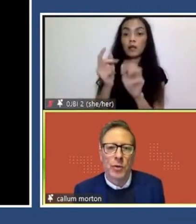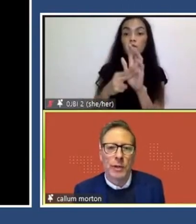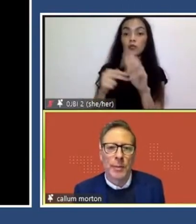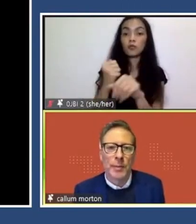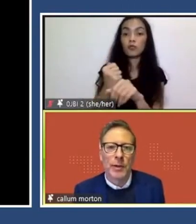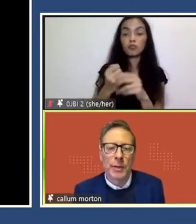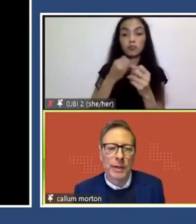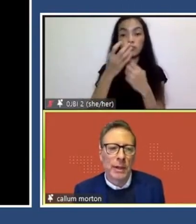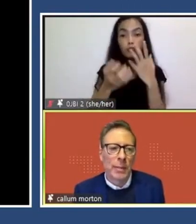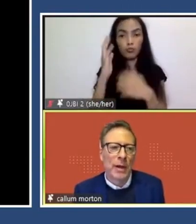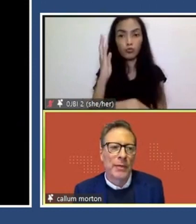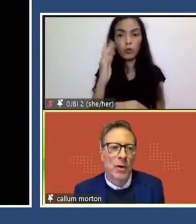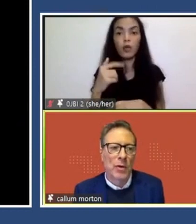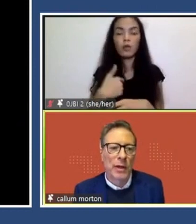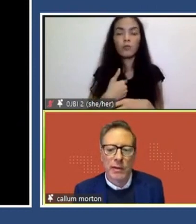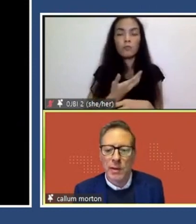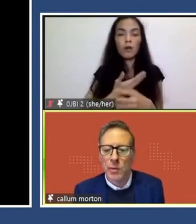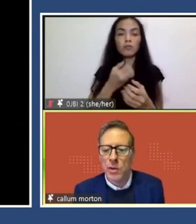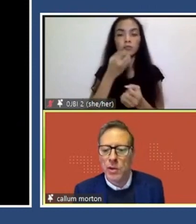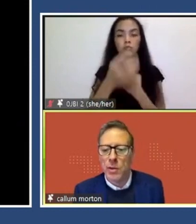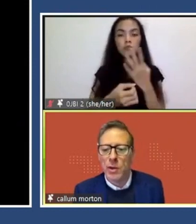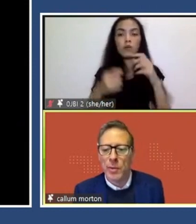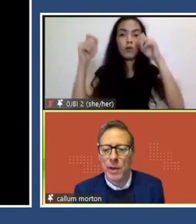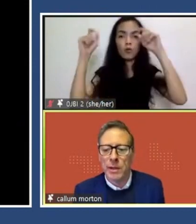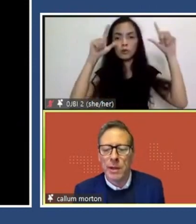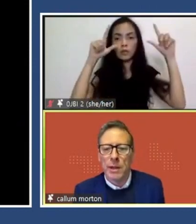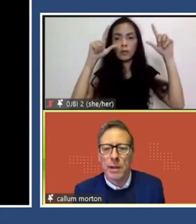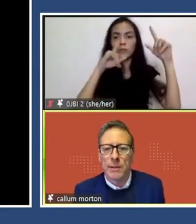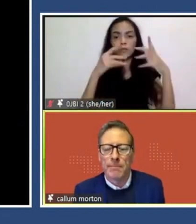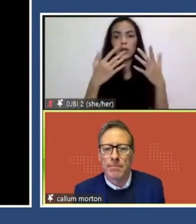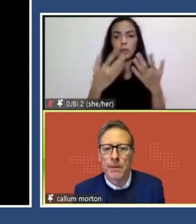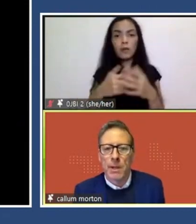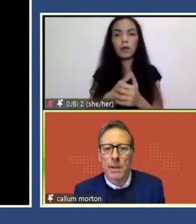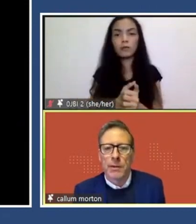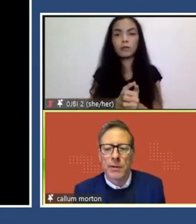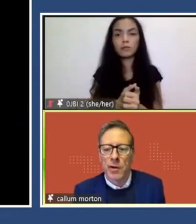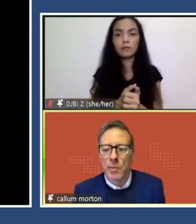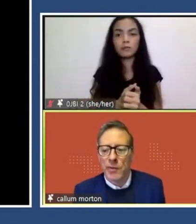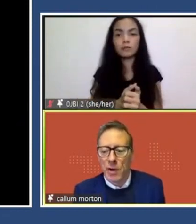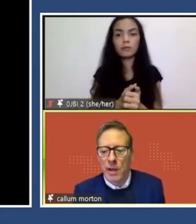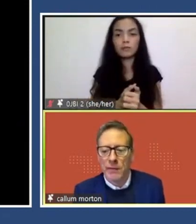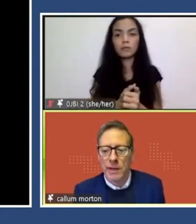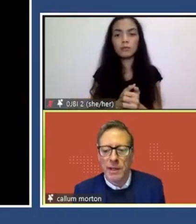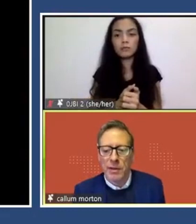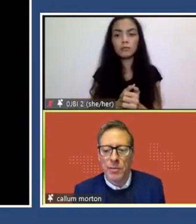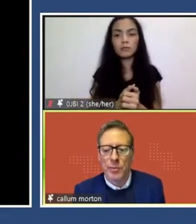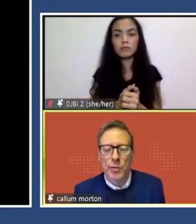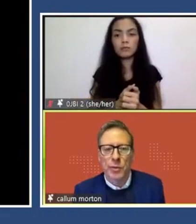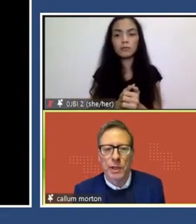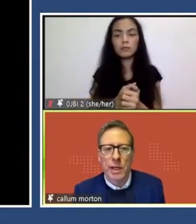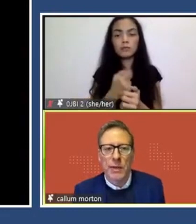I will talk to you a little bit about the context in which we operate, the scope of our